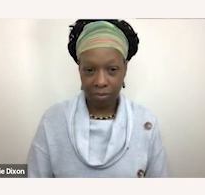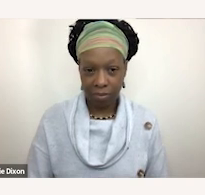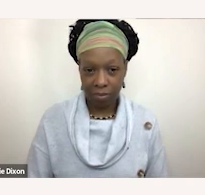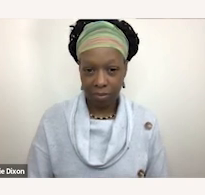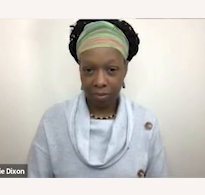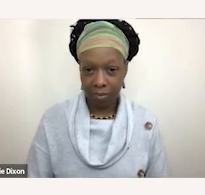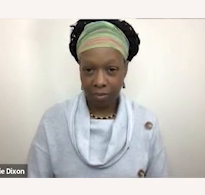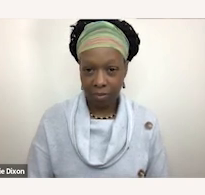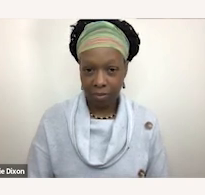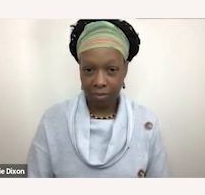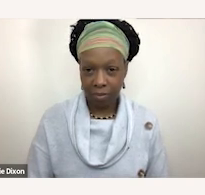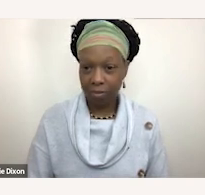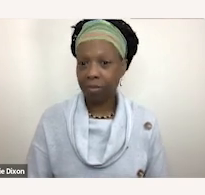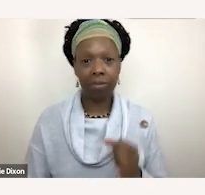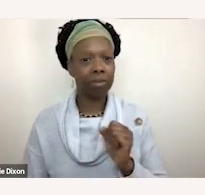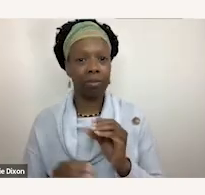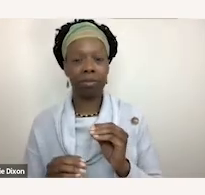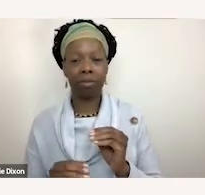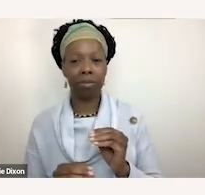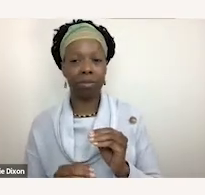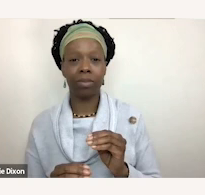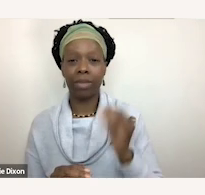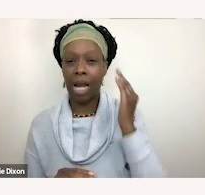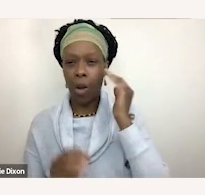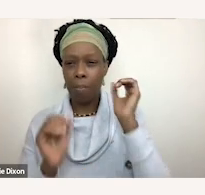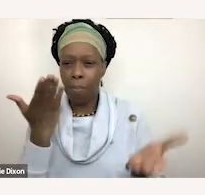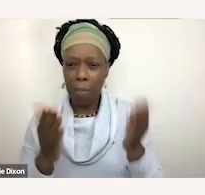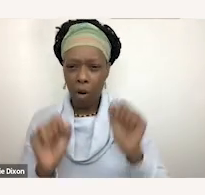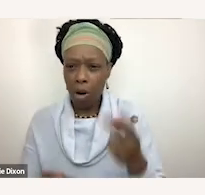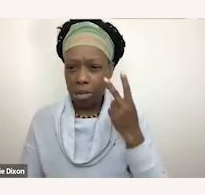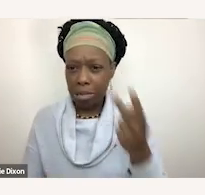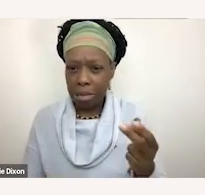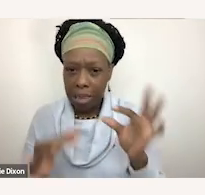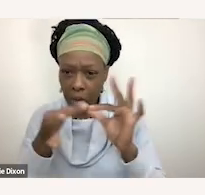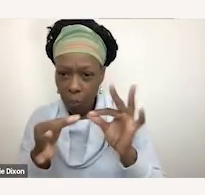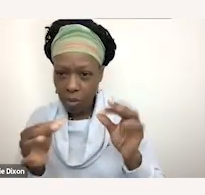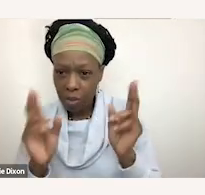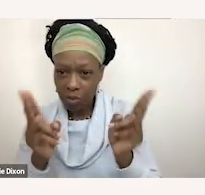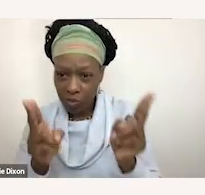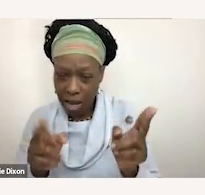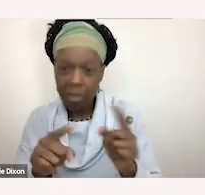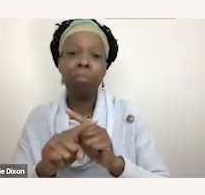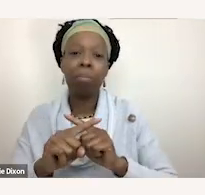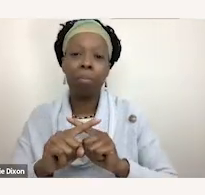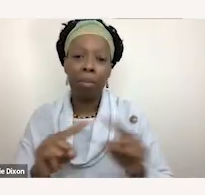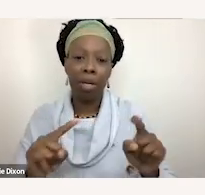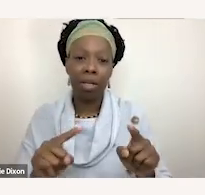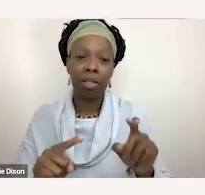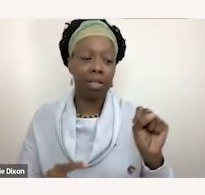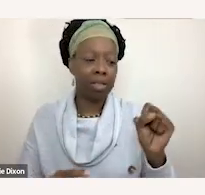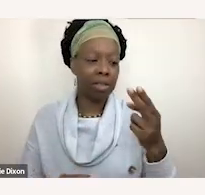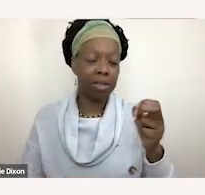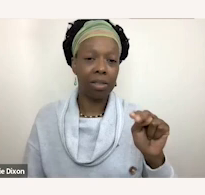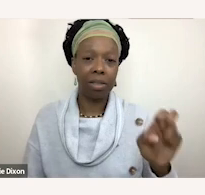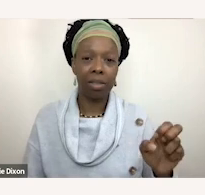so I know the text of that video kind of flew through there a little bit fast so Shane's messaging